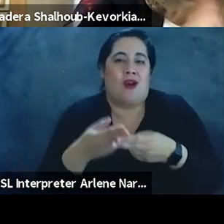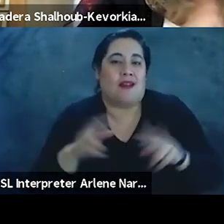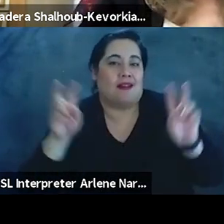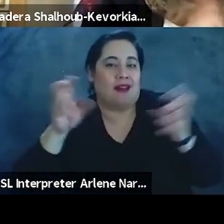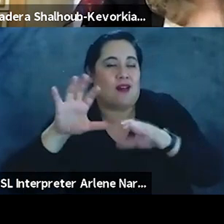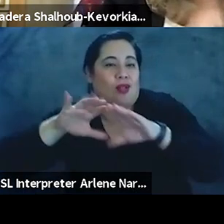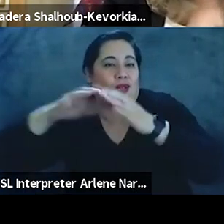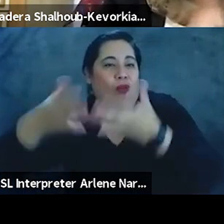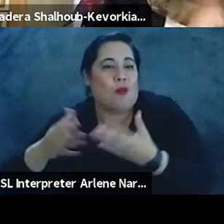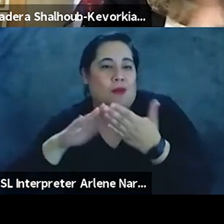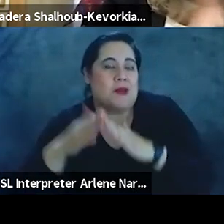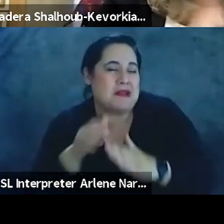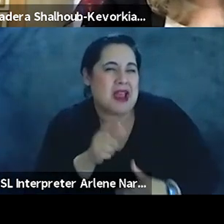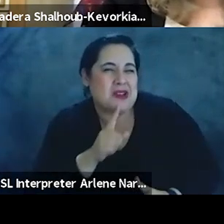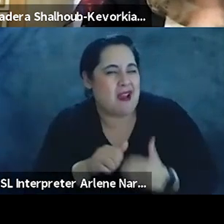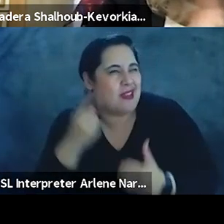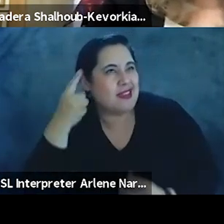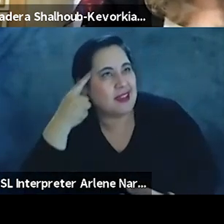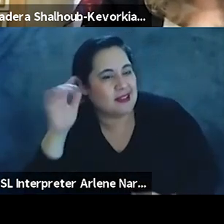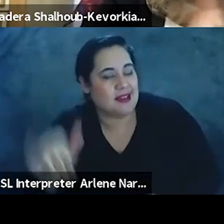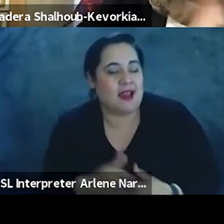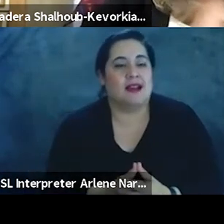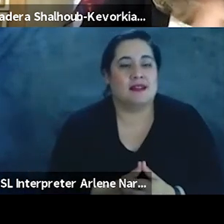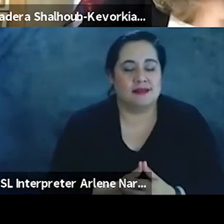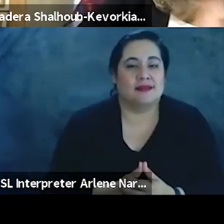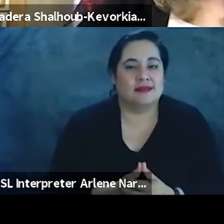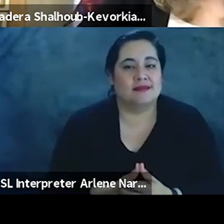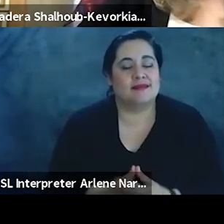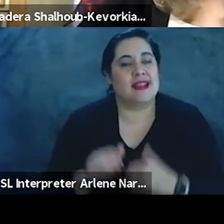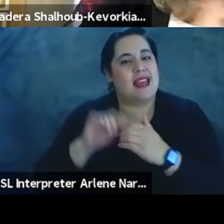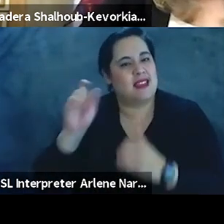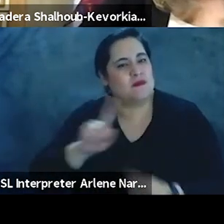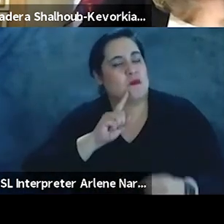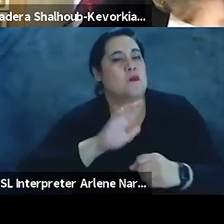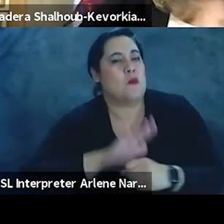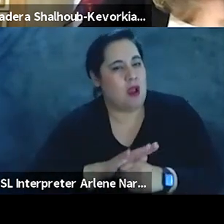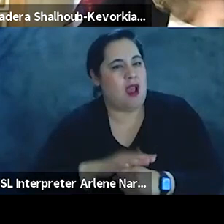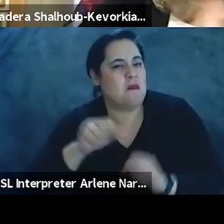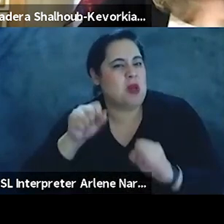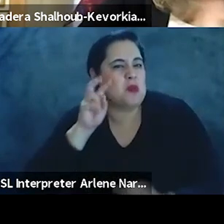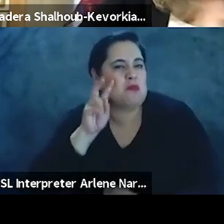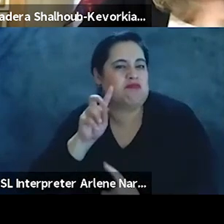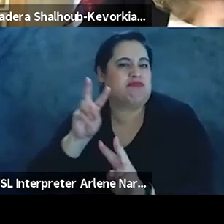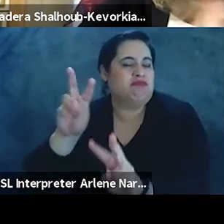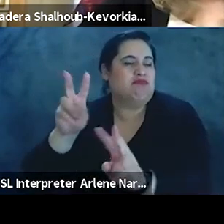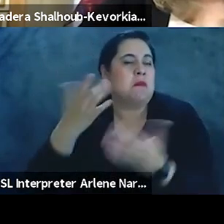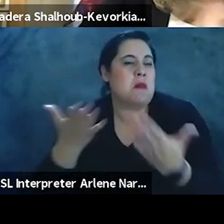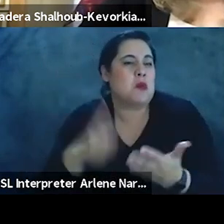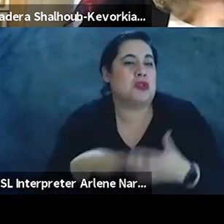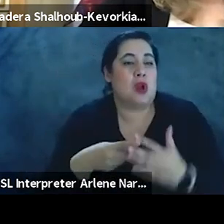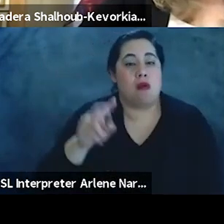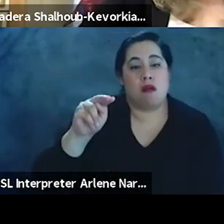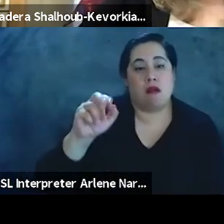global community, not sure how to think that has promise. maybe we start with Nadia, who